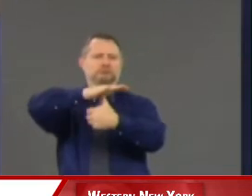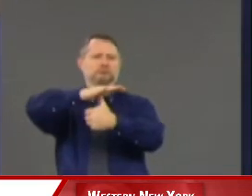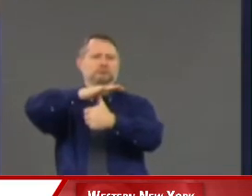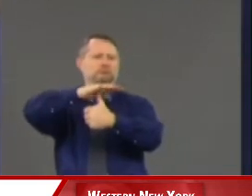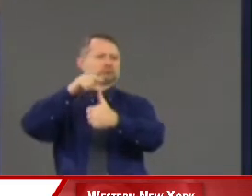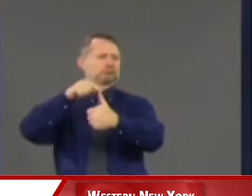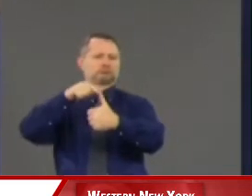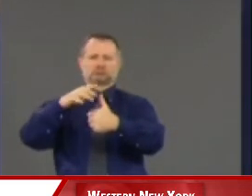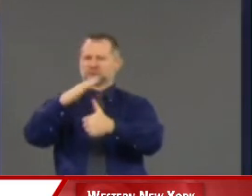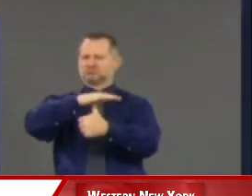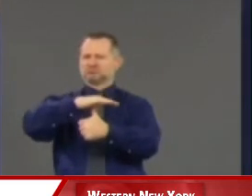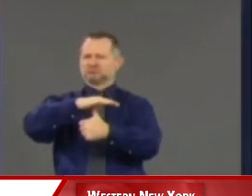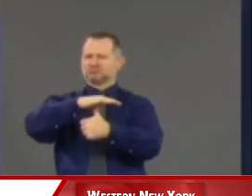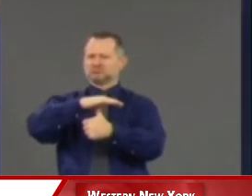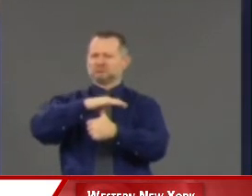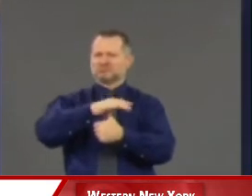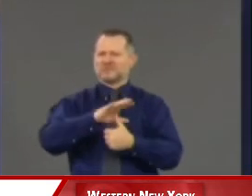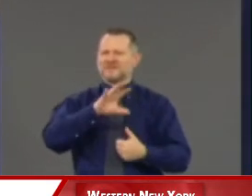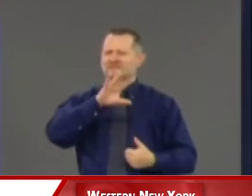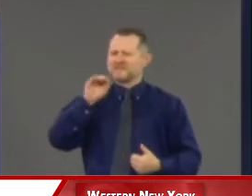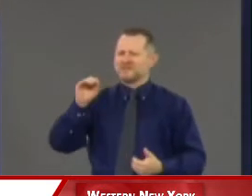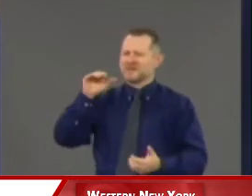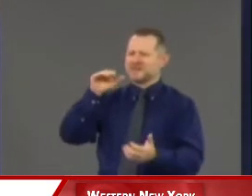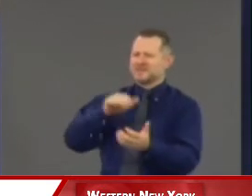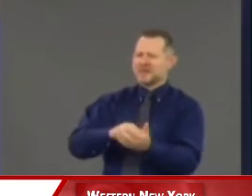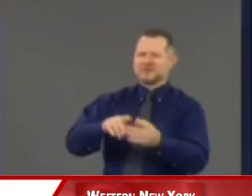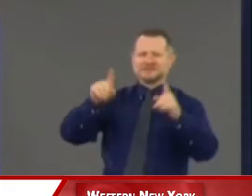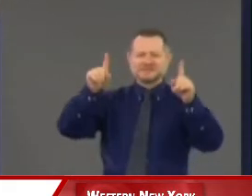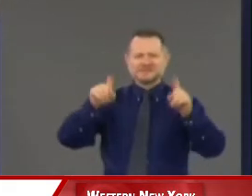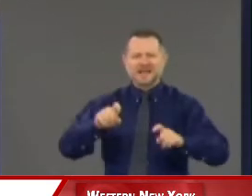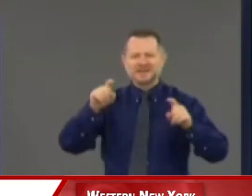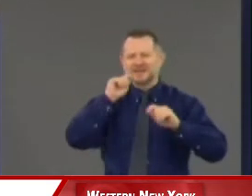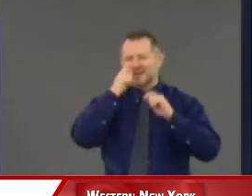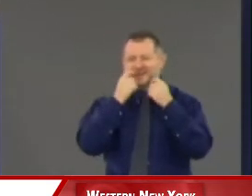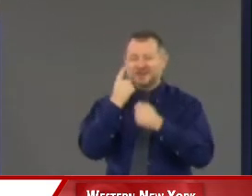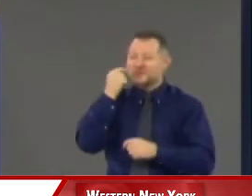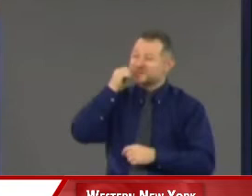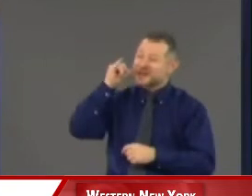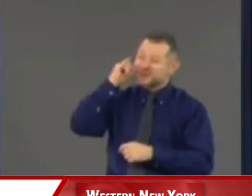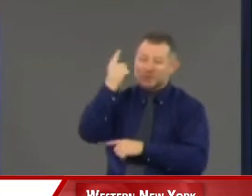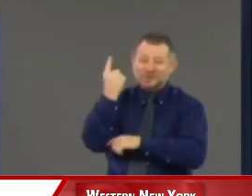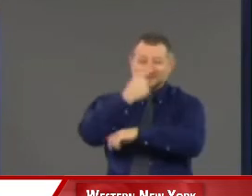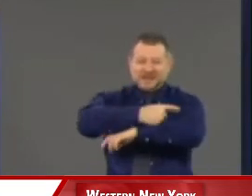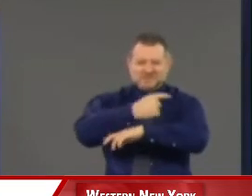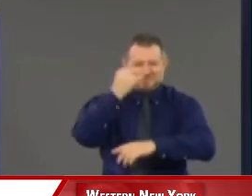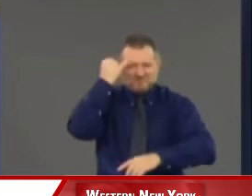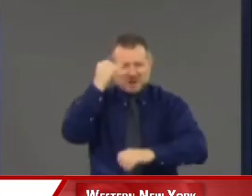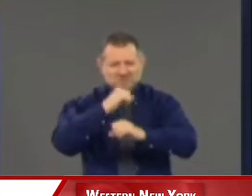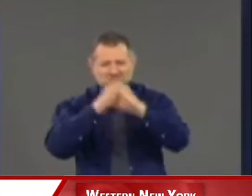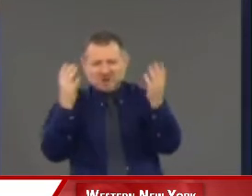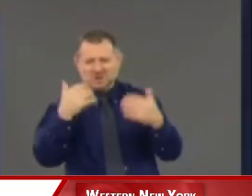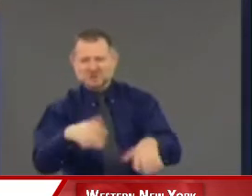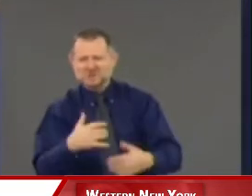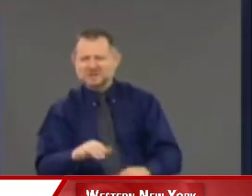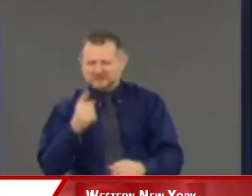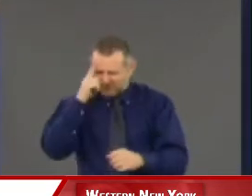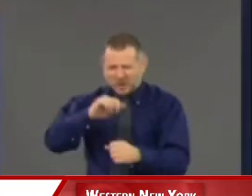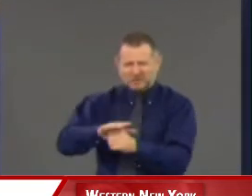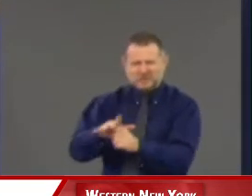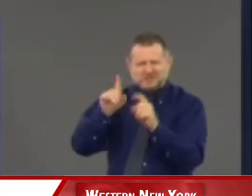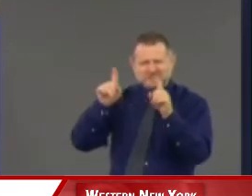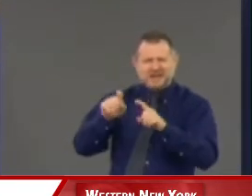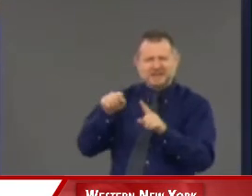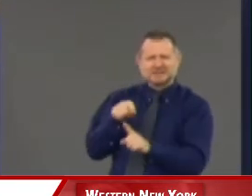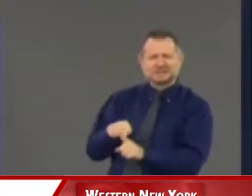is we did 50,000 tests yesterday with only 1,000 positives. So,